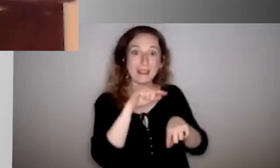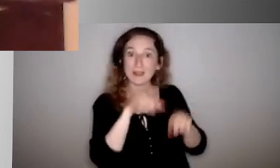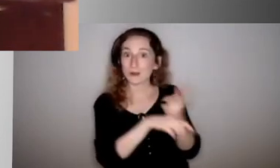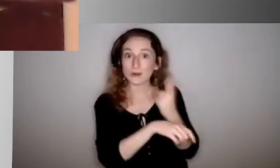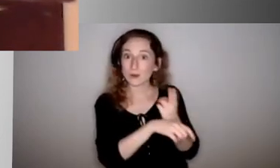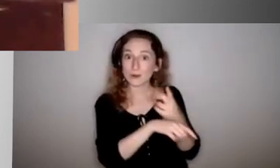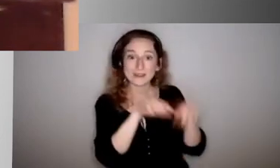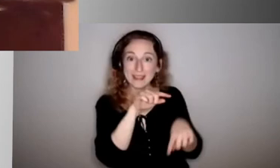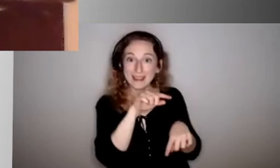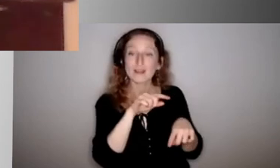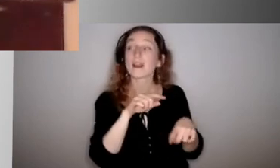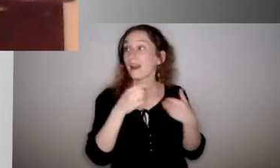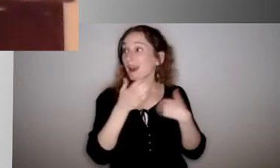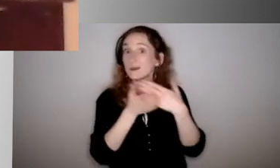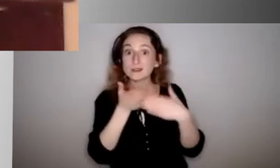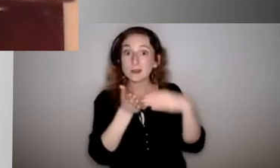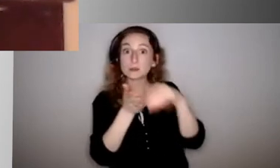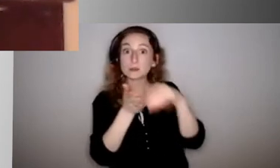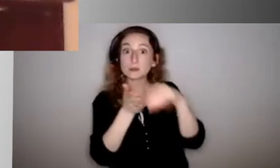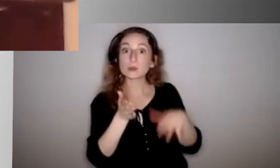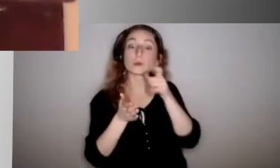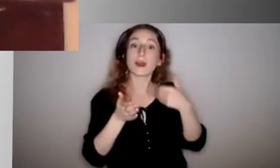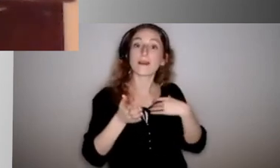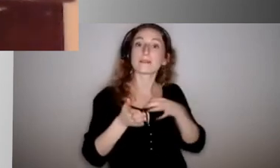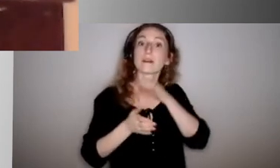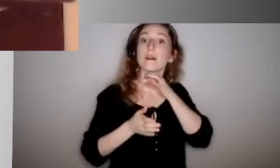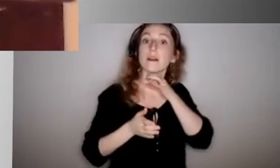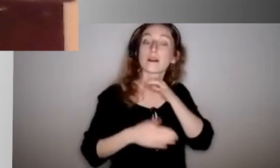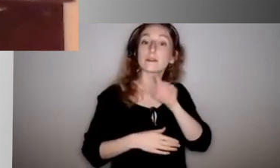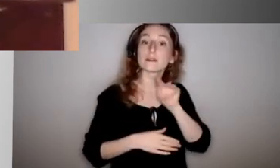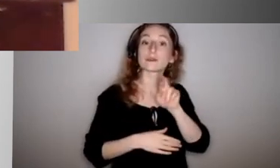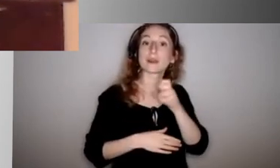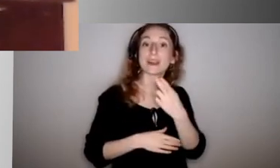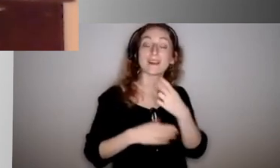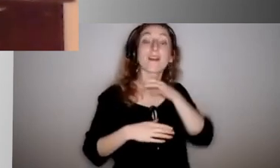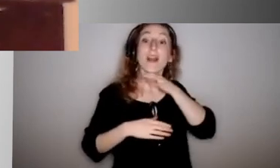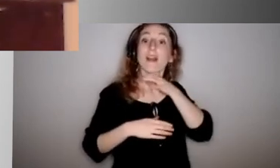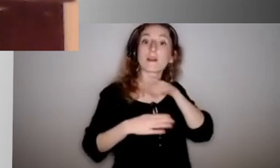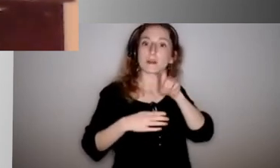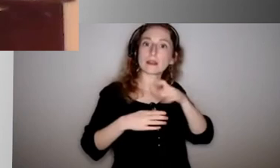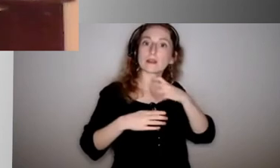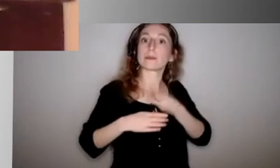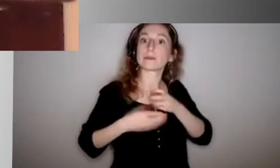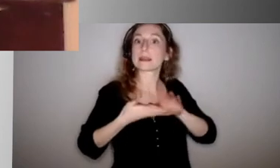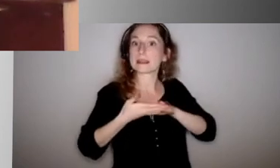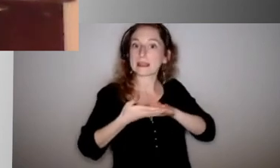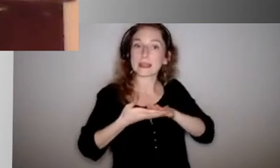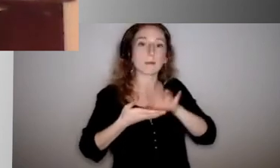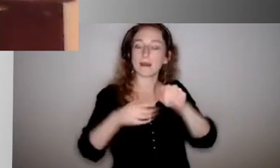we're not able to do that again because of the aerosol. There's a number of situations, so to Rayanne's point, there are different levels of